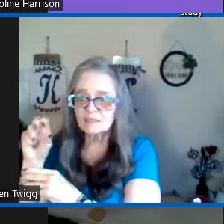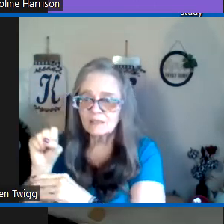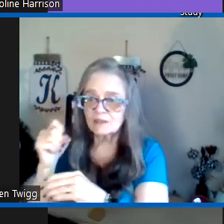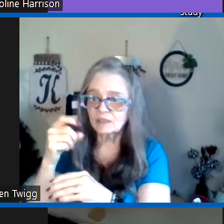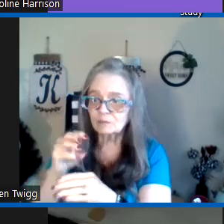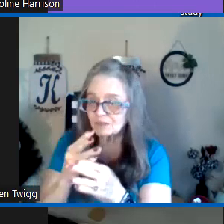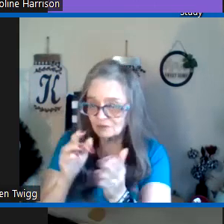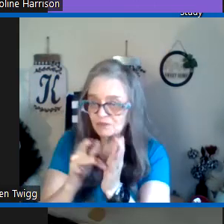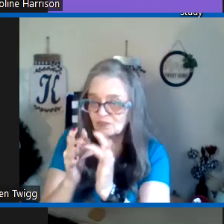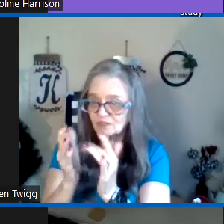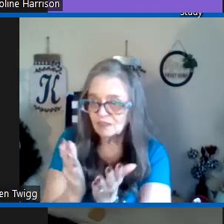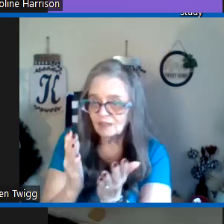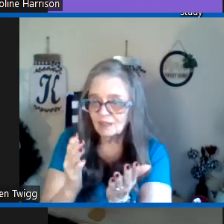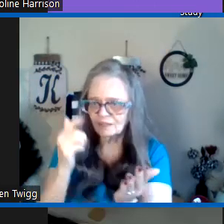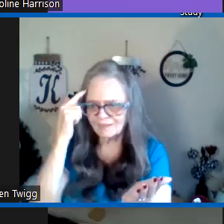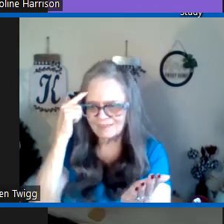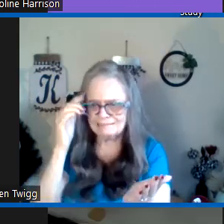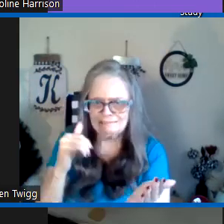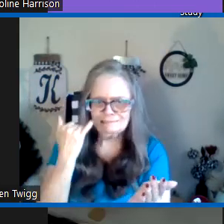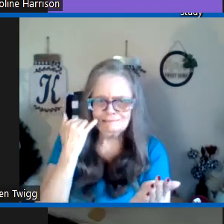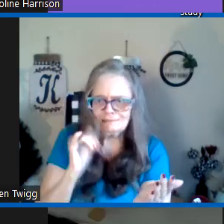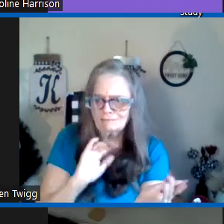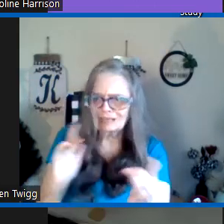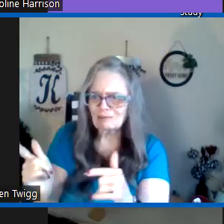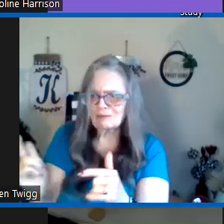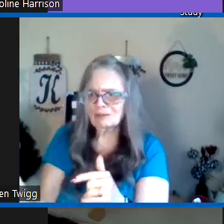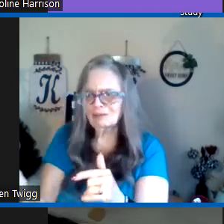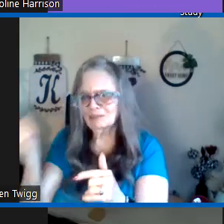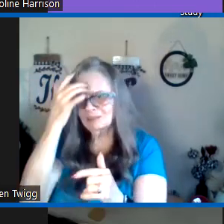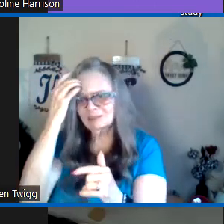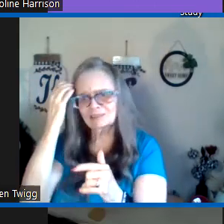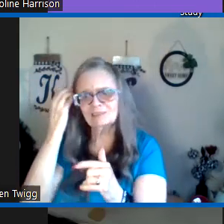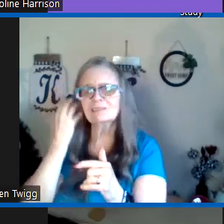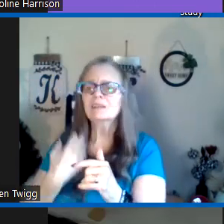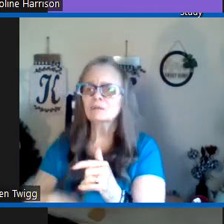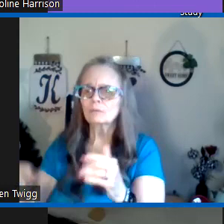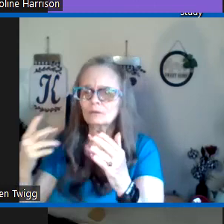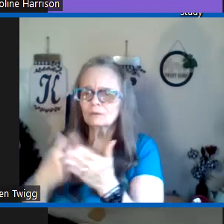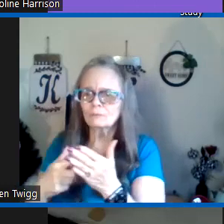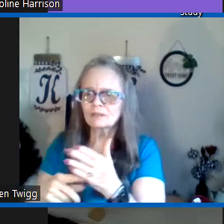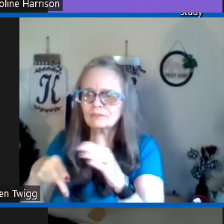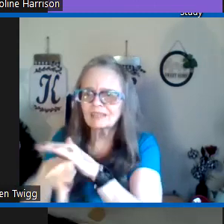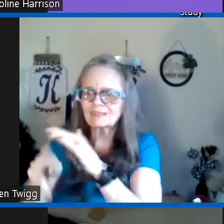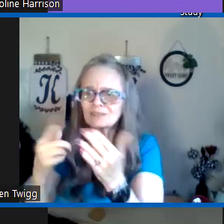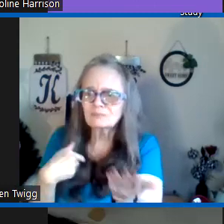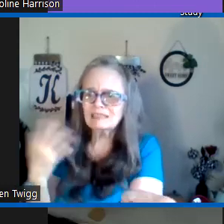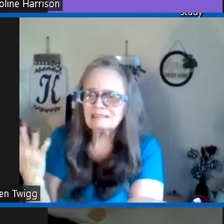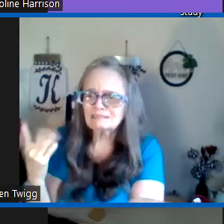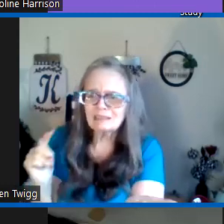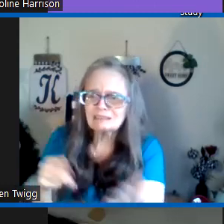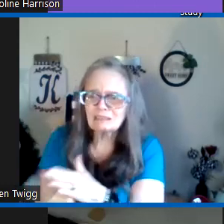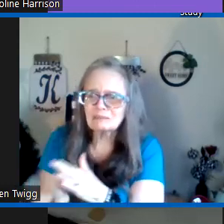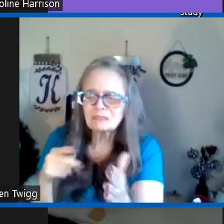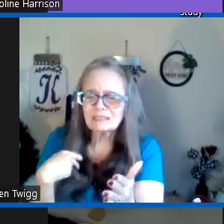he was a Christian and he thought if I go there you know what if he kills